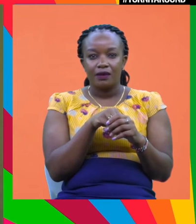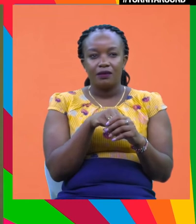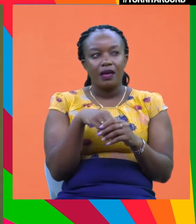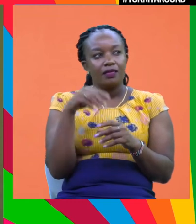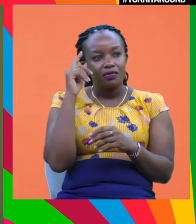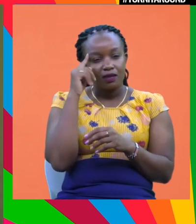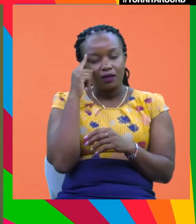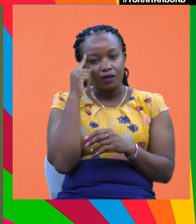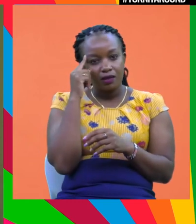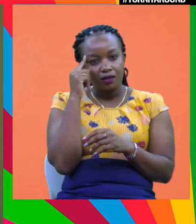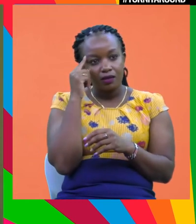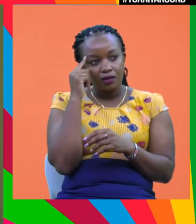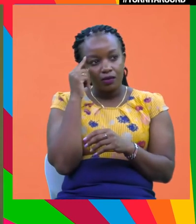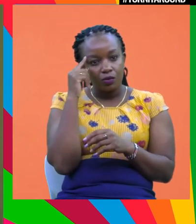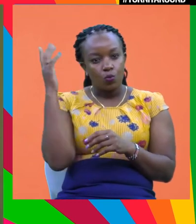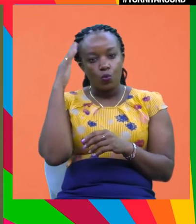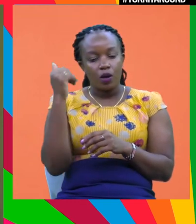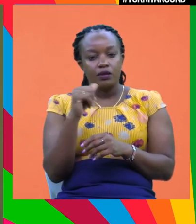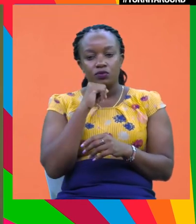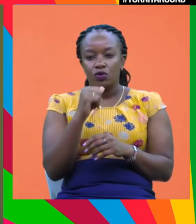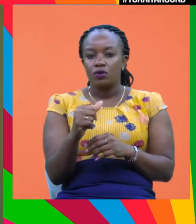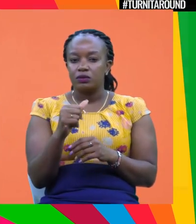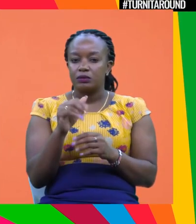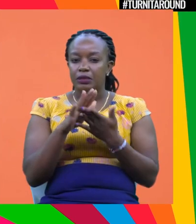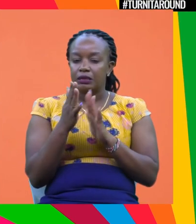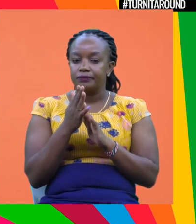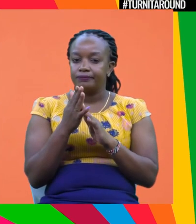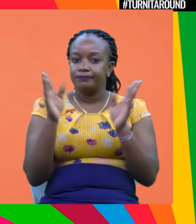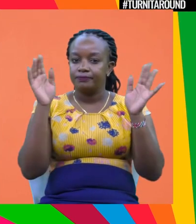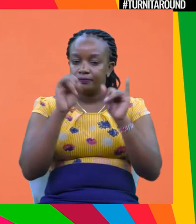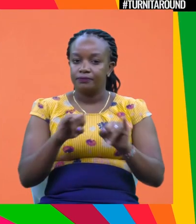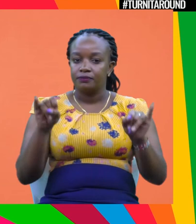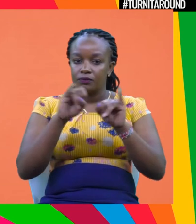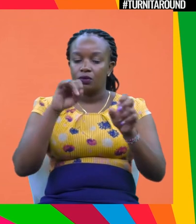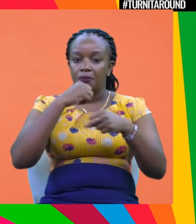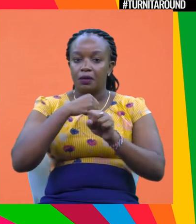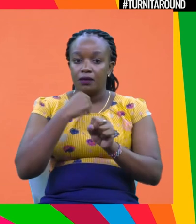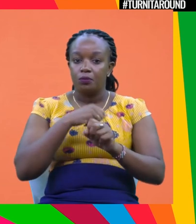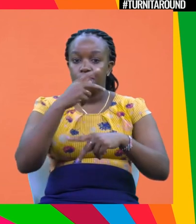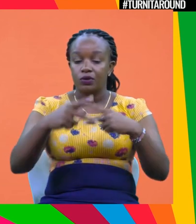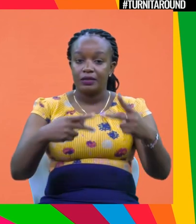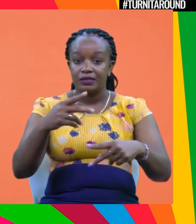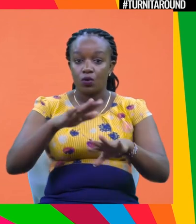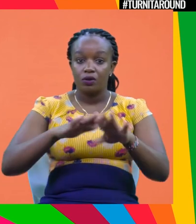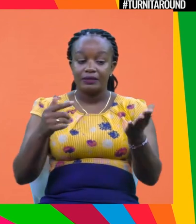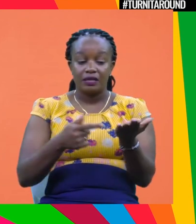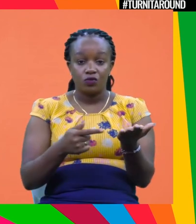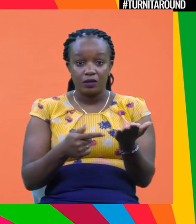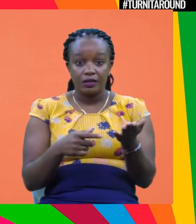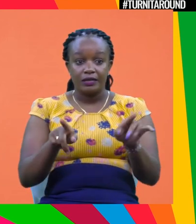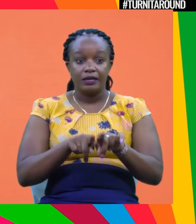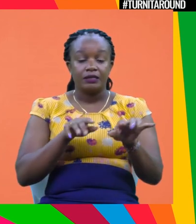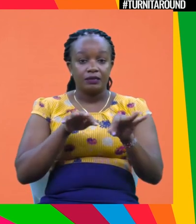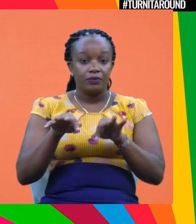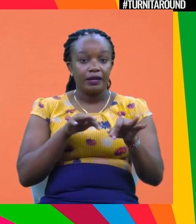it seems that quite logically, it makes sense to invest early on, make the progress on the technology. And also, as I